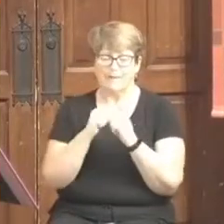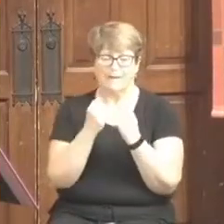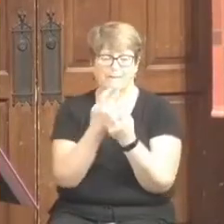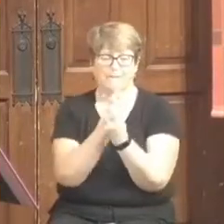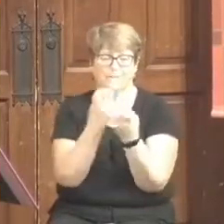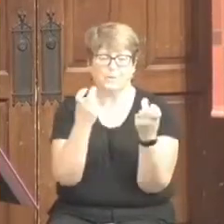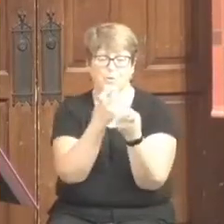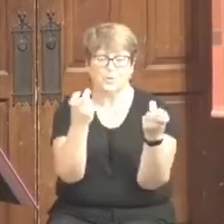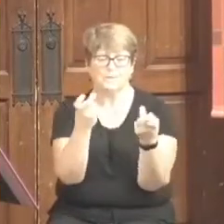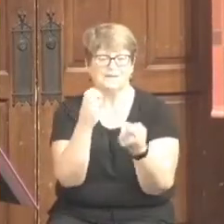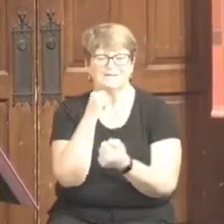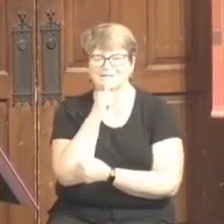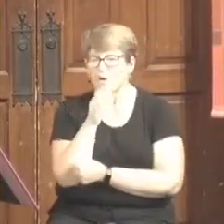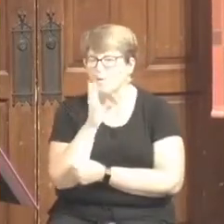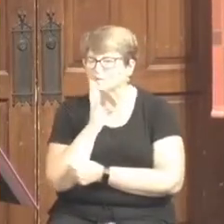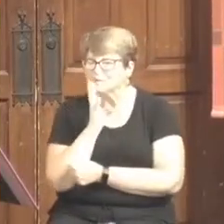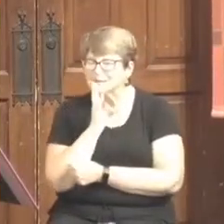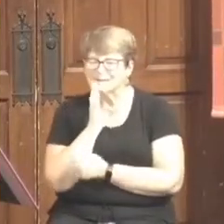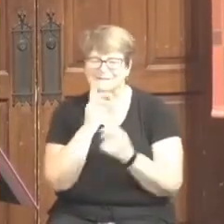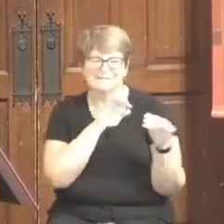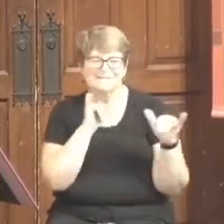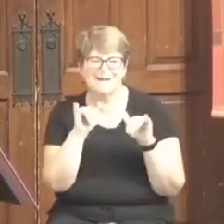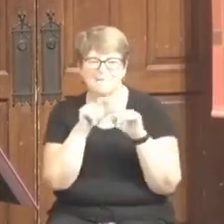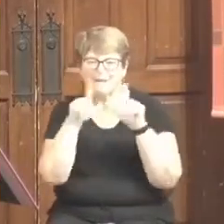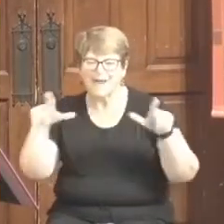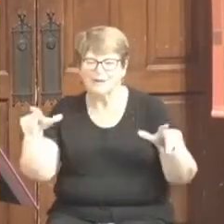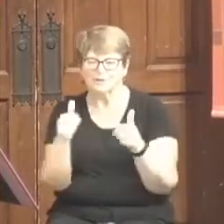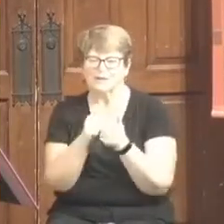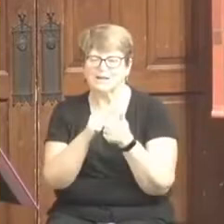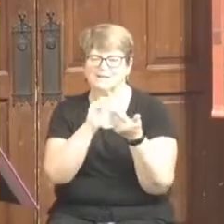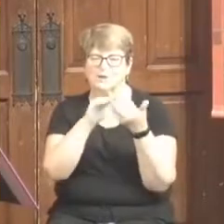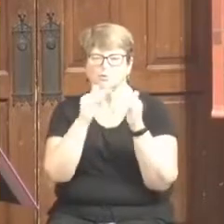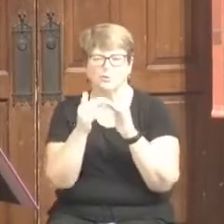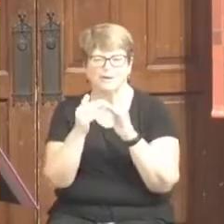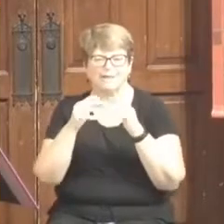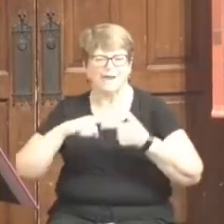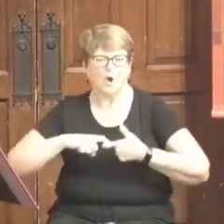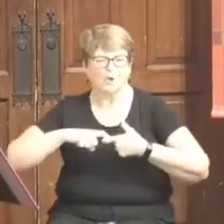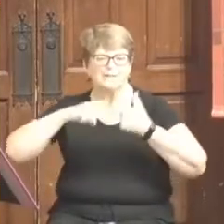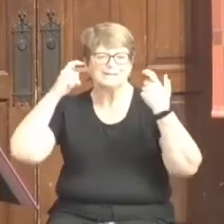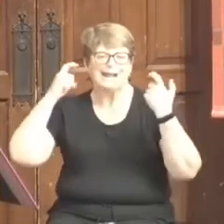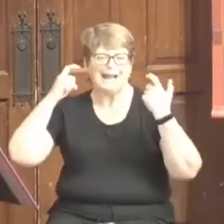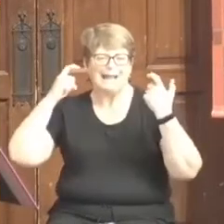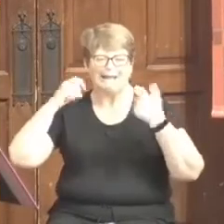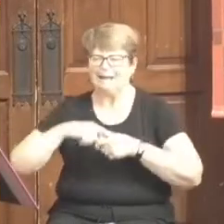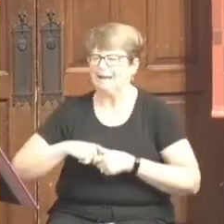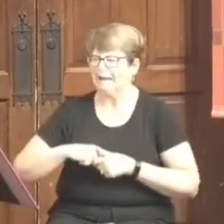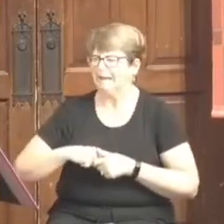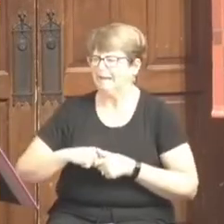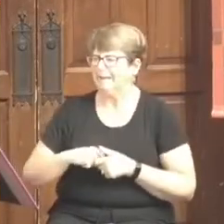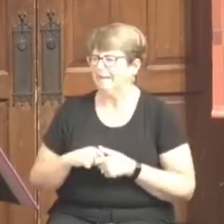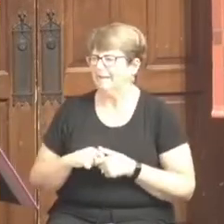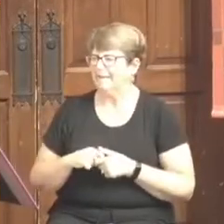language of the community and continue to disconnect rather than to connect with people.